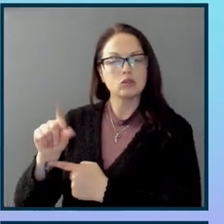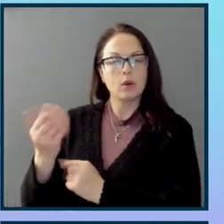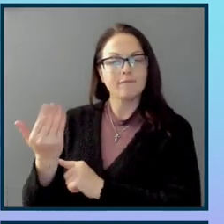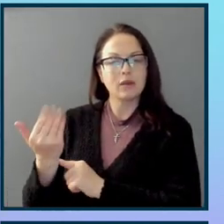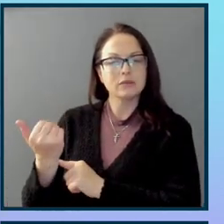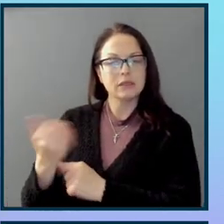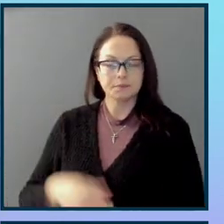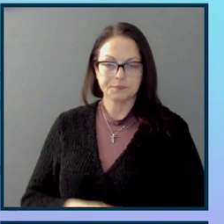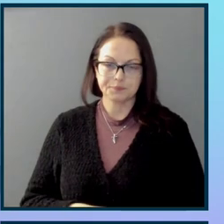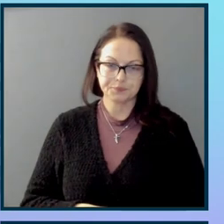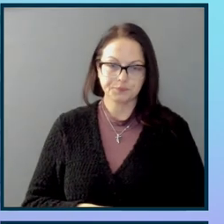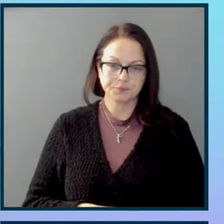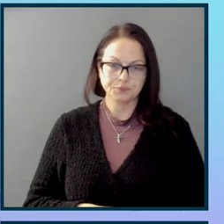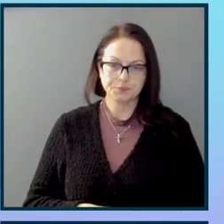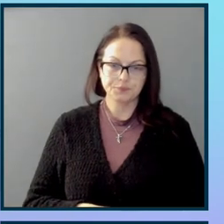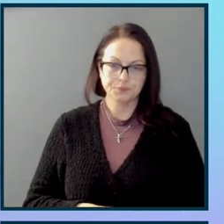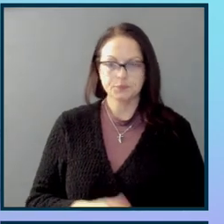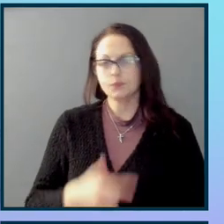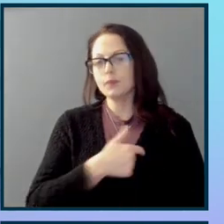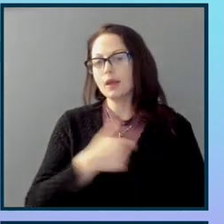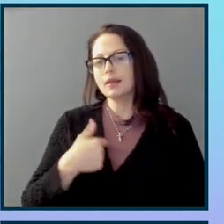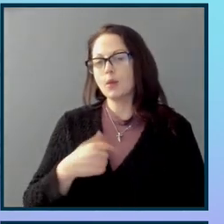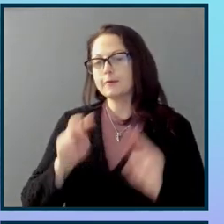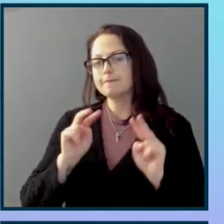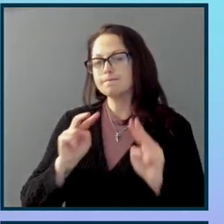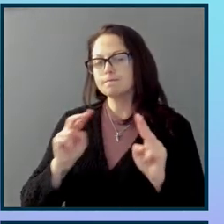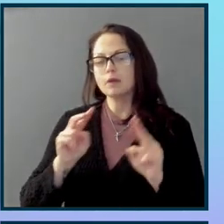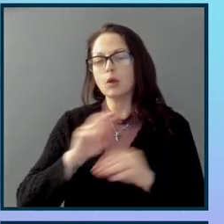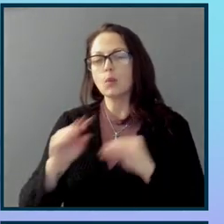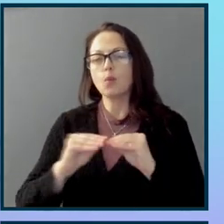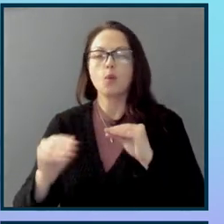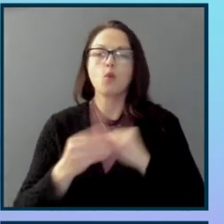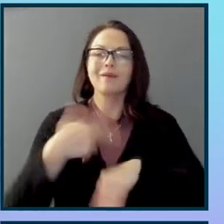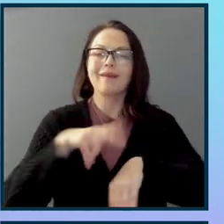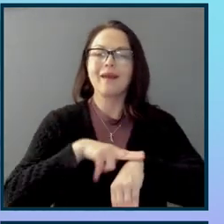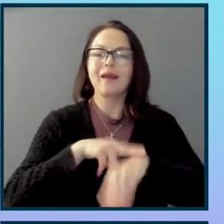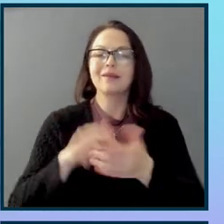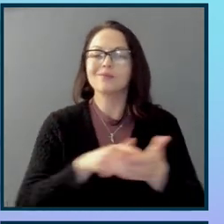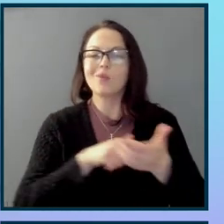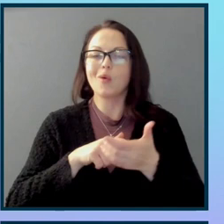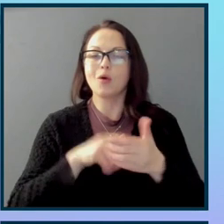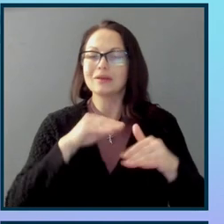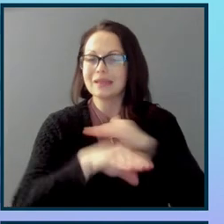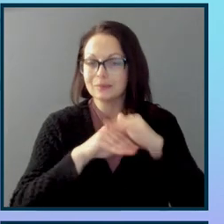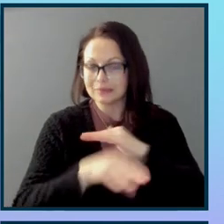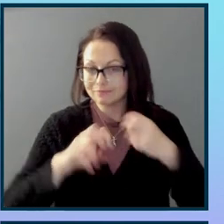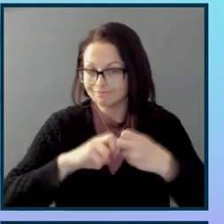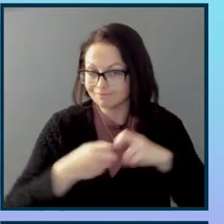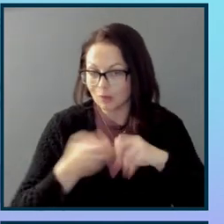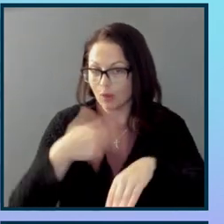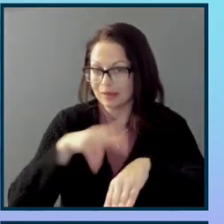Then we started to see more and more of native mobile accessibility become an issue while native mobile